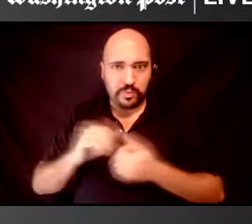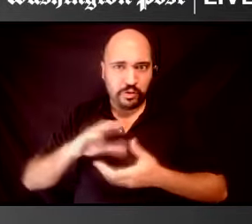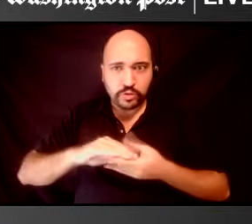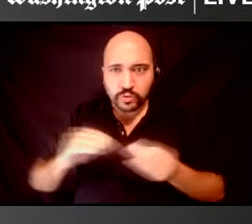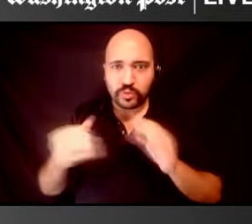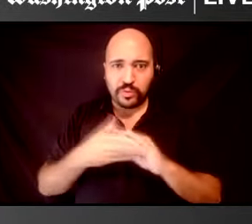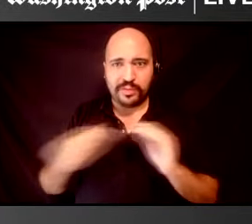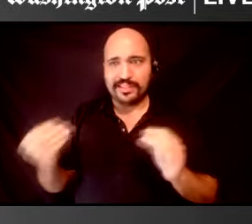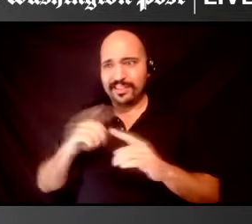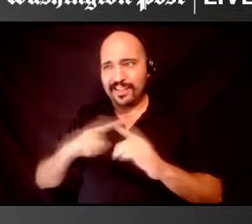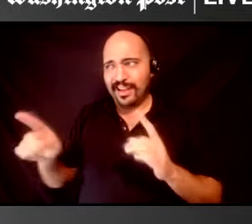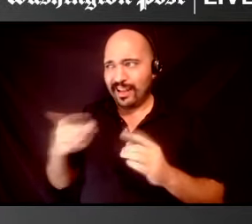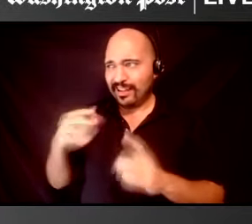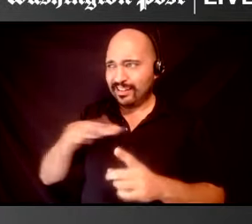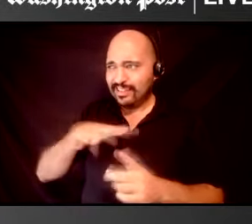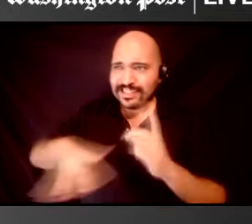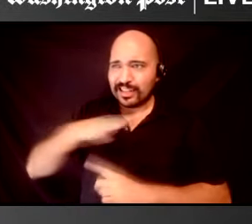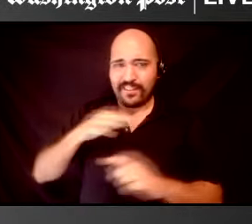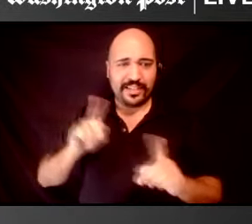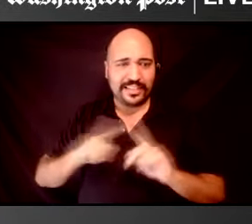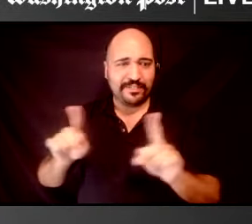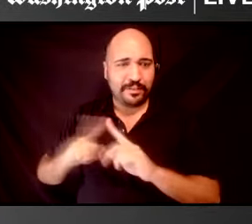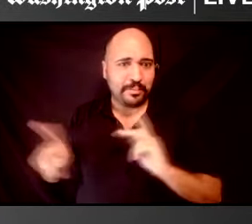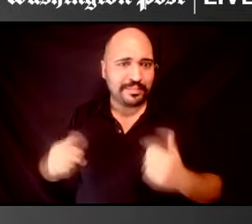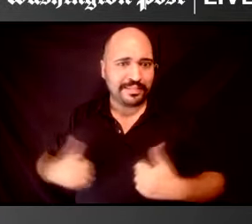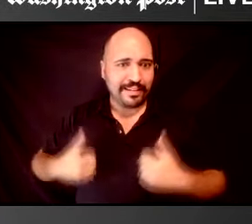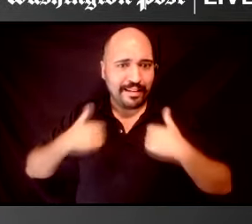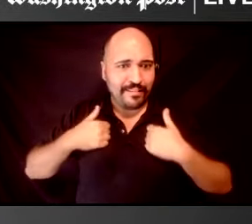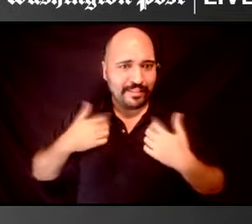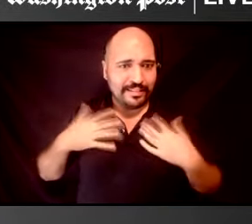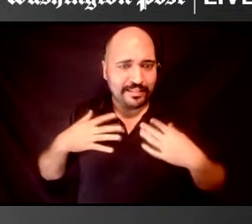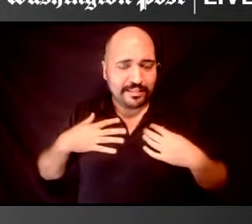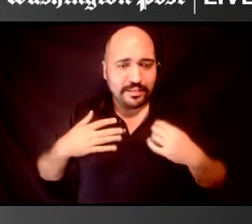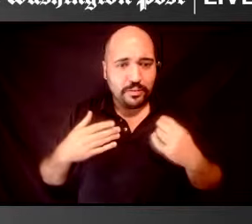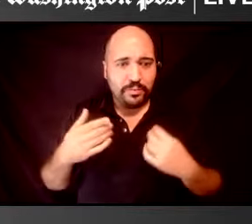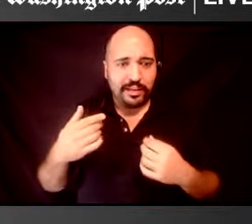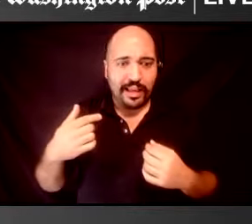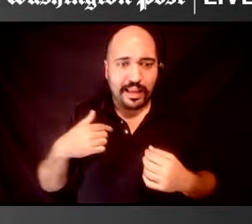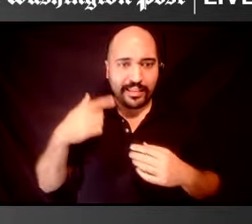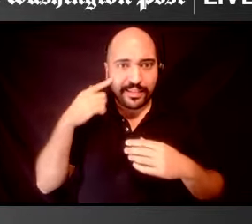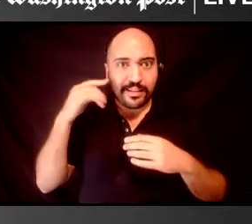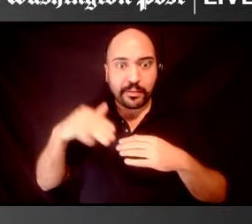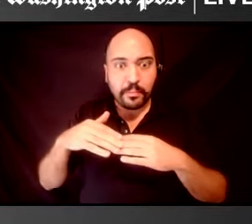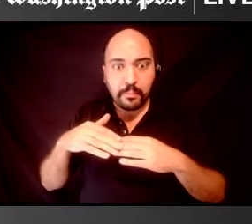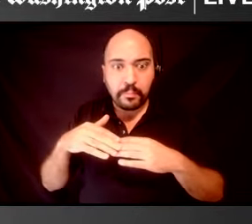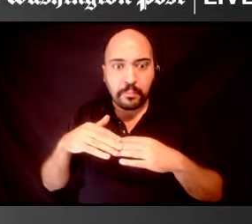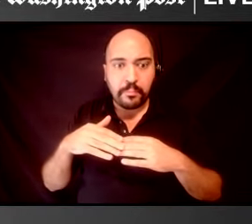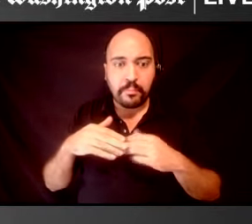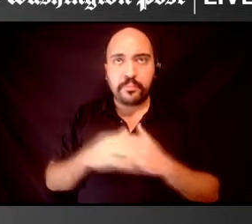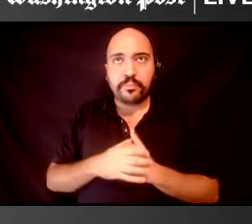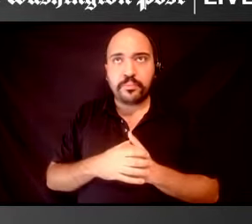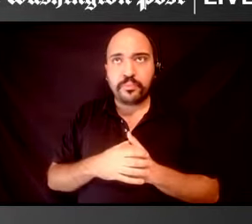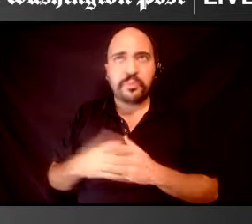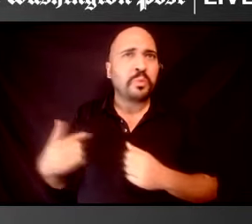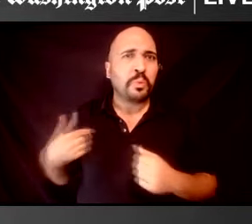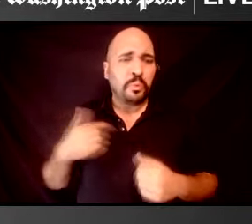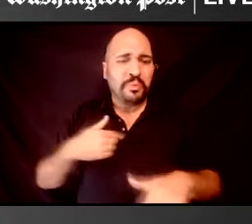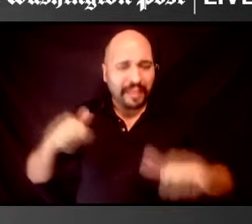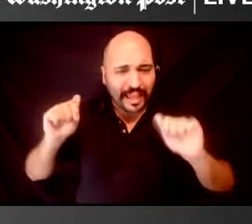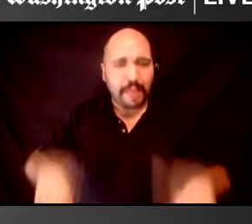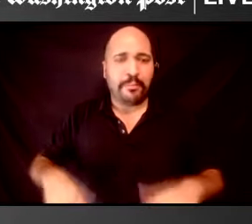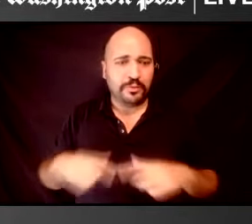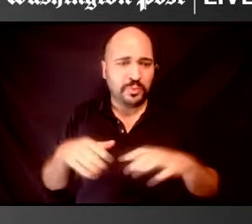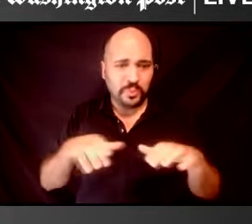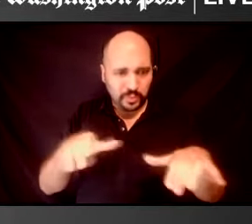of people's lives. And I think that that's more than something that we're not, that we're more than capable of doing